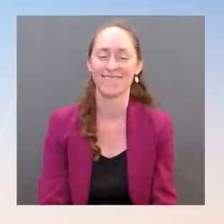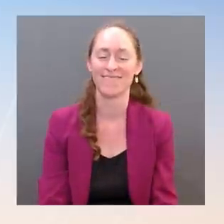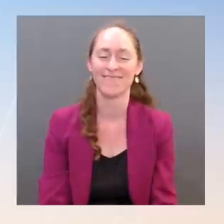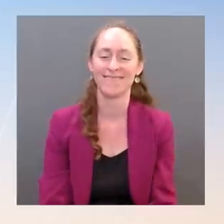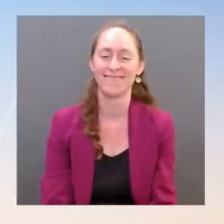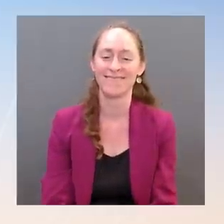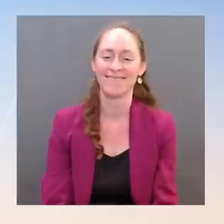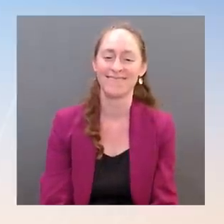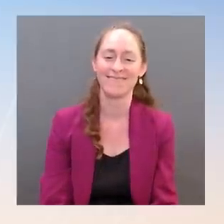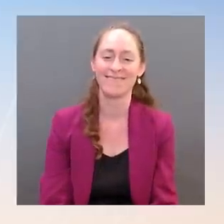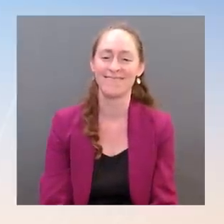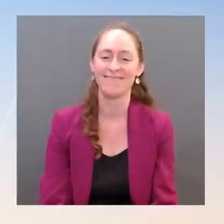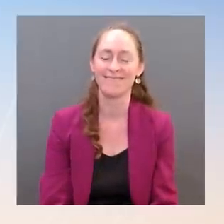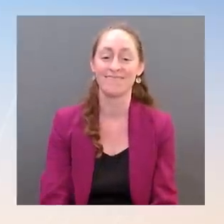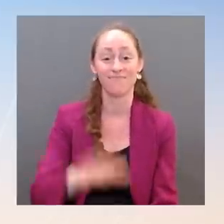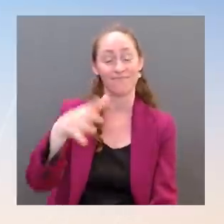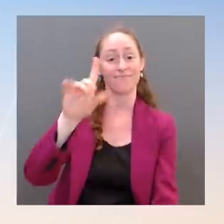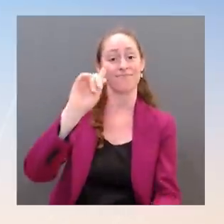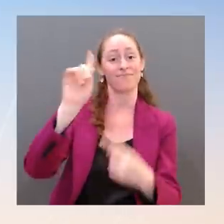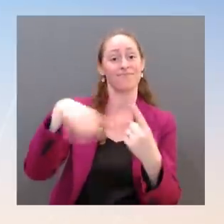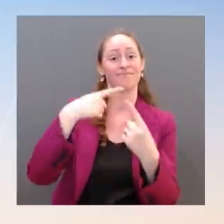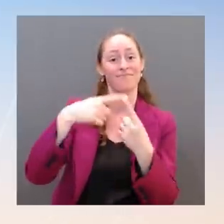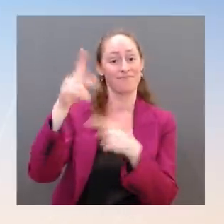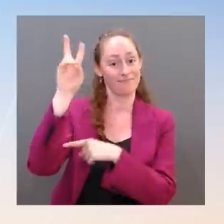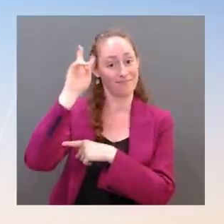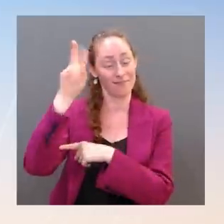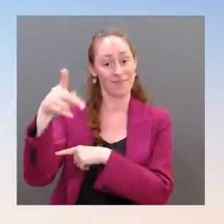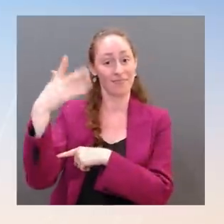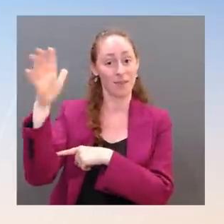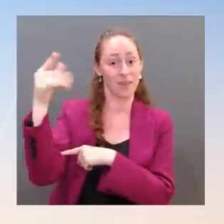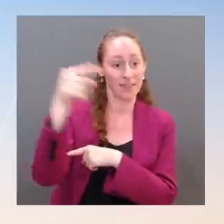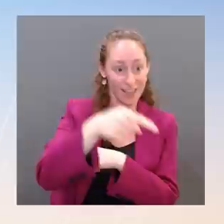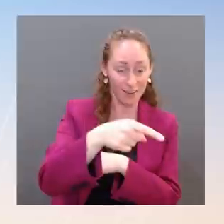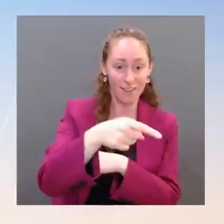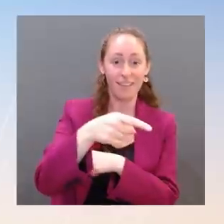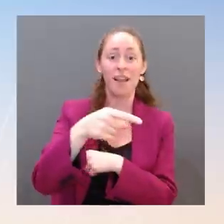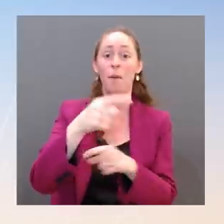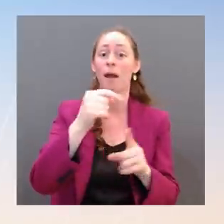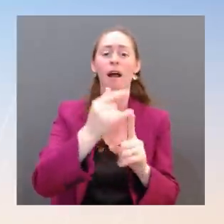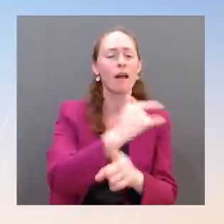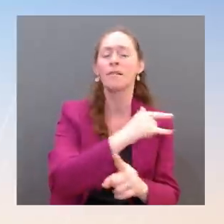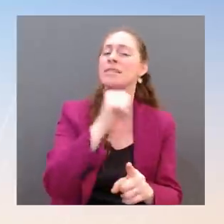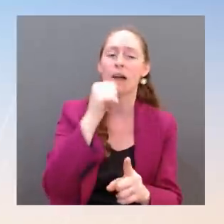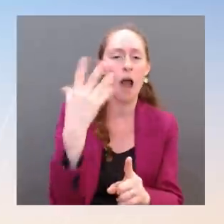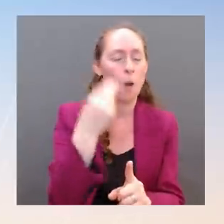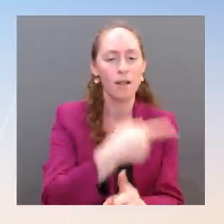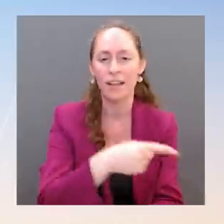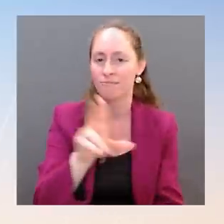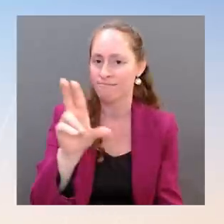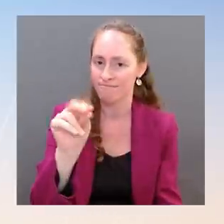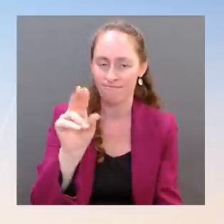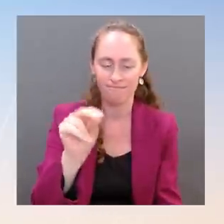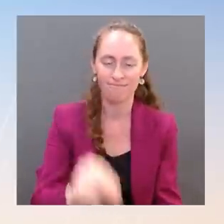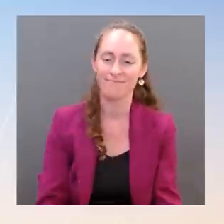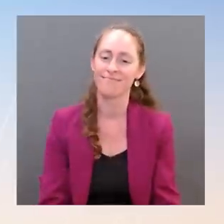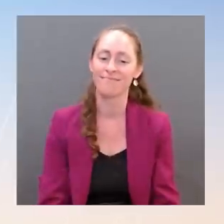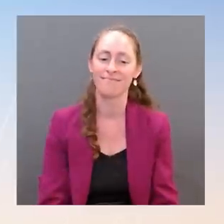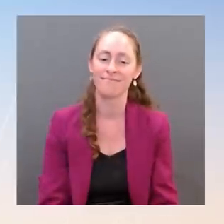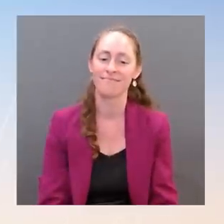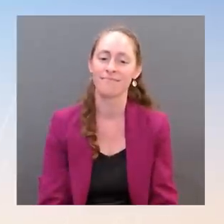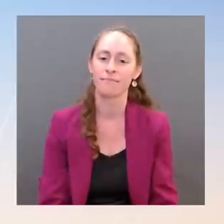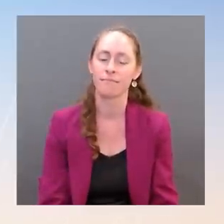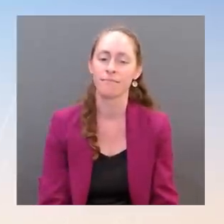on this trip, he's just not, he's, but he's just not going to go on this trip. He's going to go to South Korea. He's going to show his support